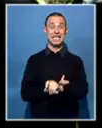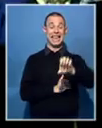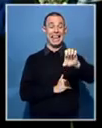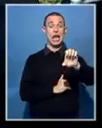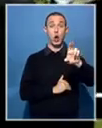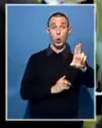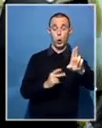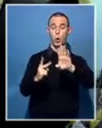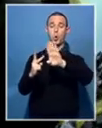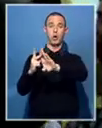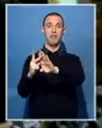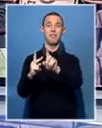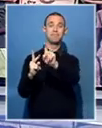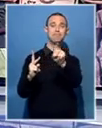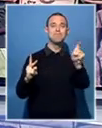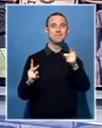current situation in the country.